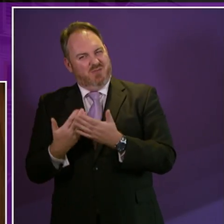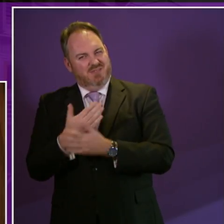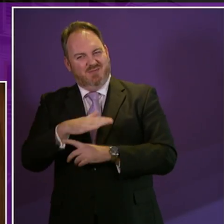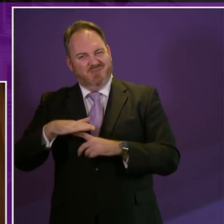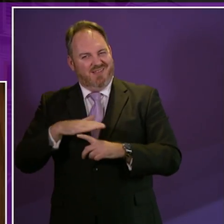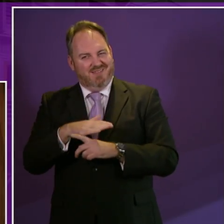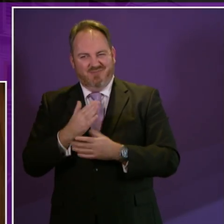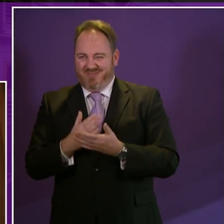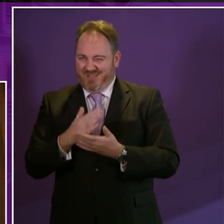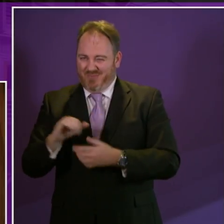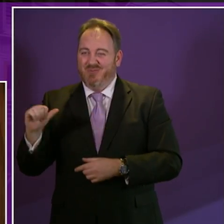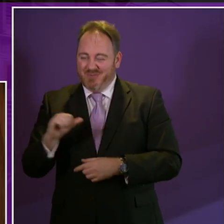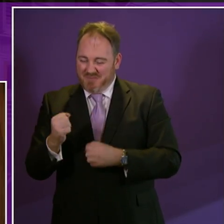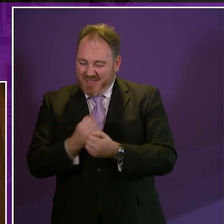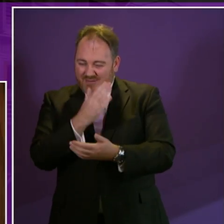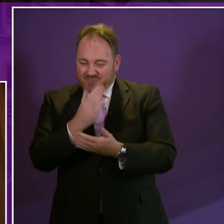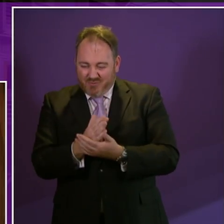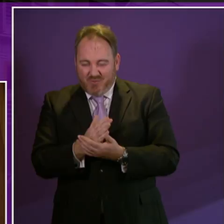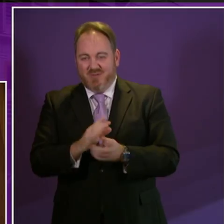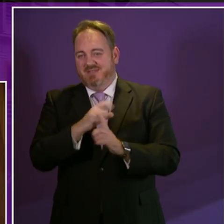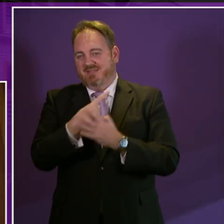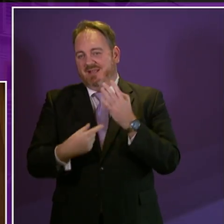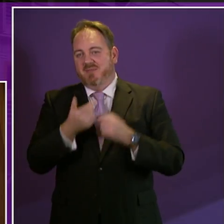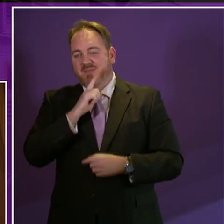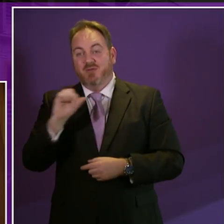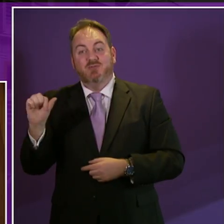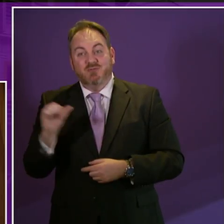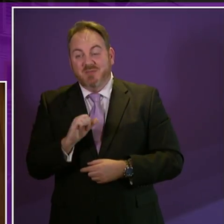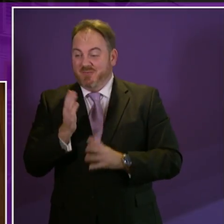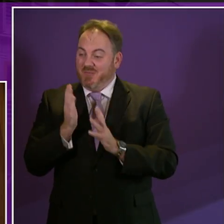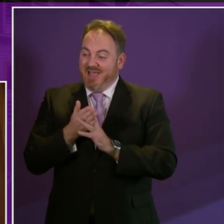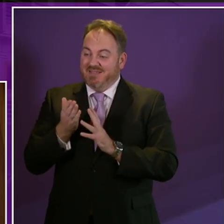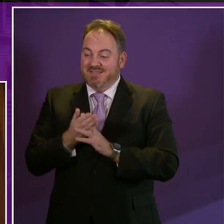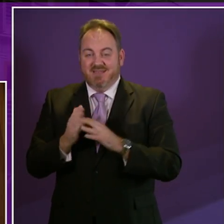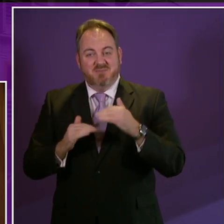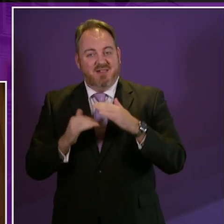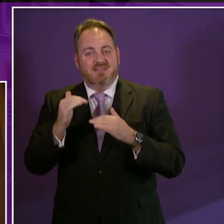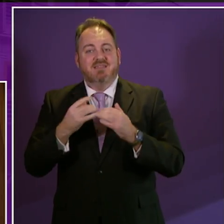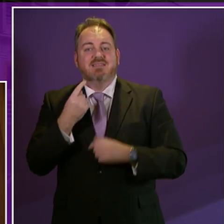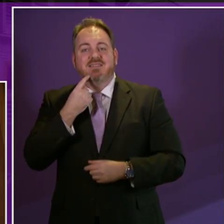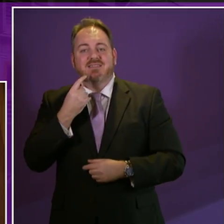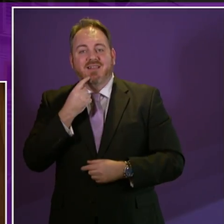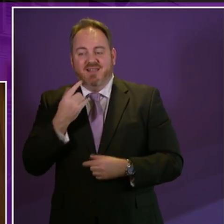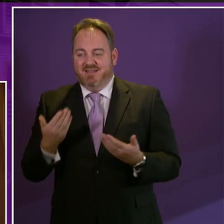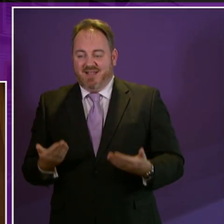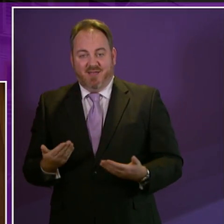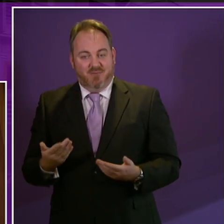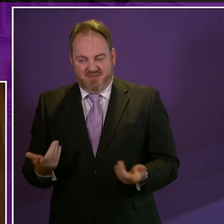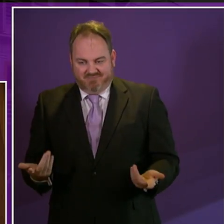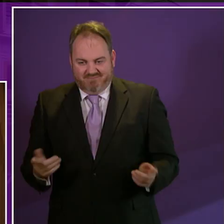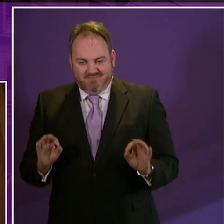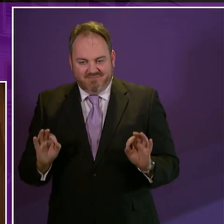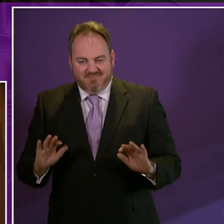We should be able to make sure that disabled people get that access to all buildings whenever we can. And that's why I welcome the Scottish